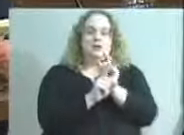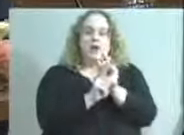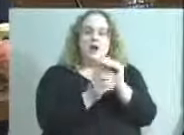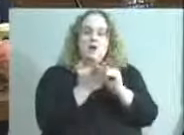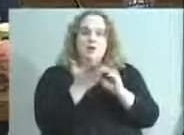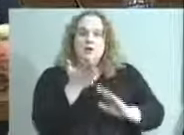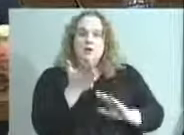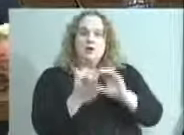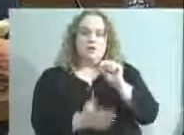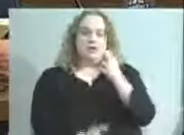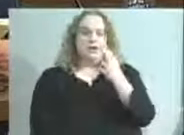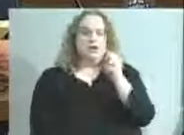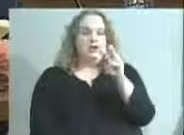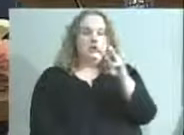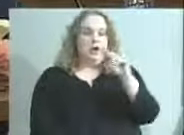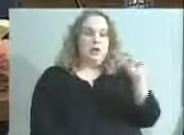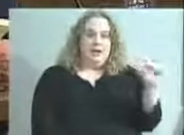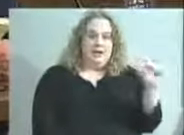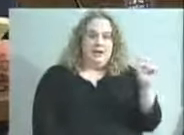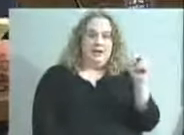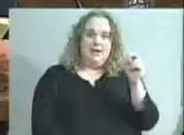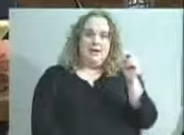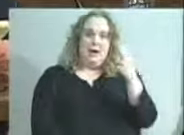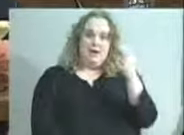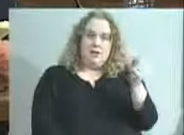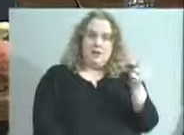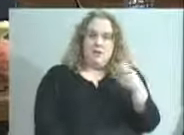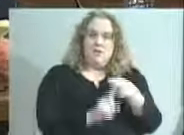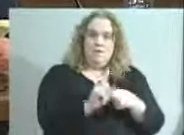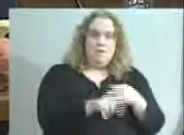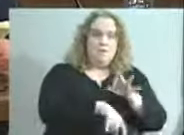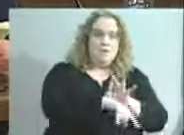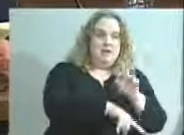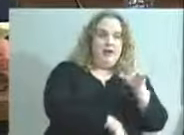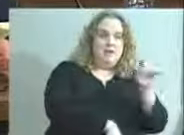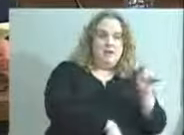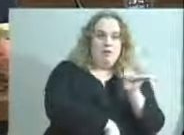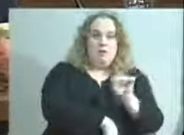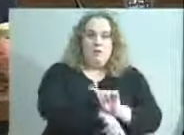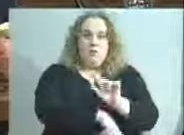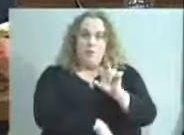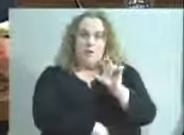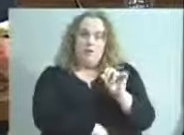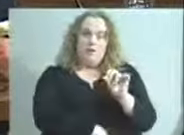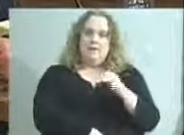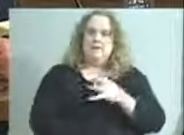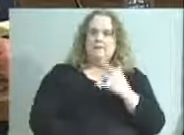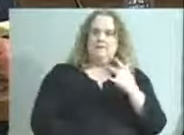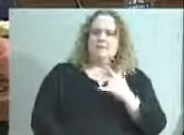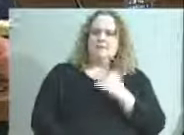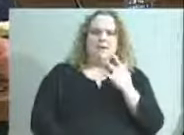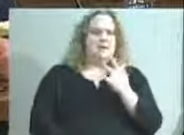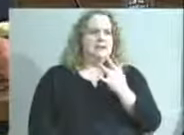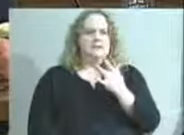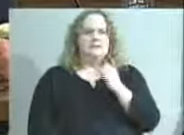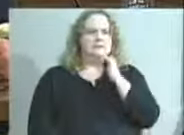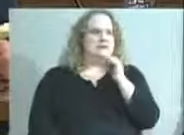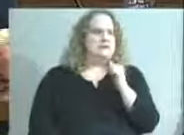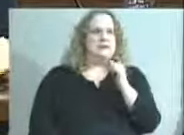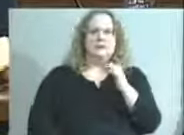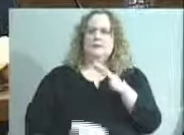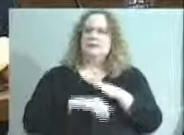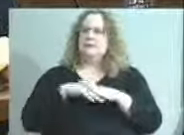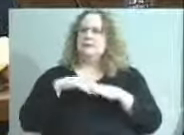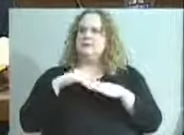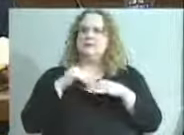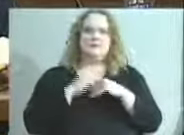from 9.30 until 1.30, and felt so out of place there because